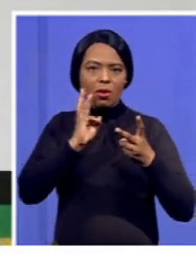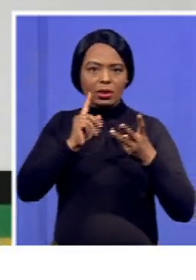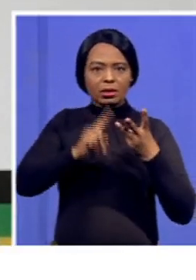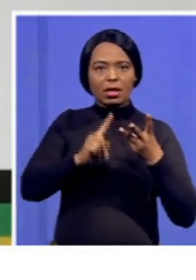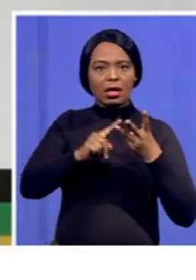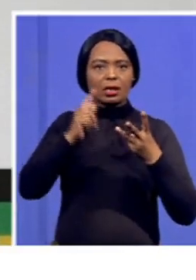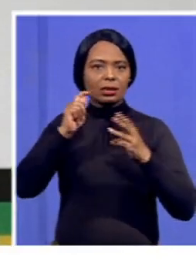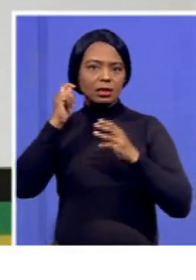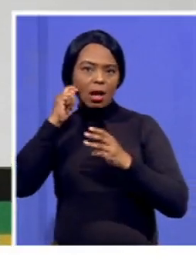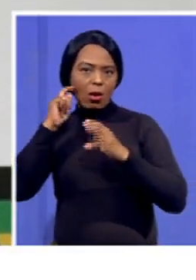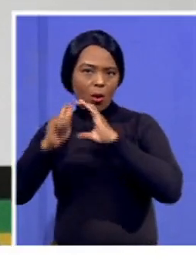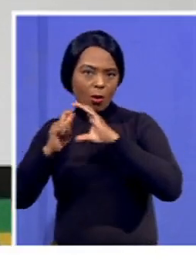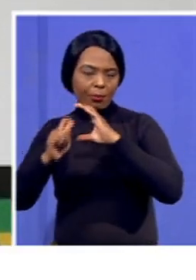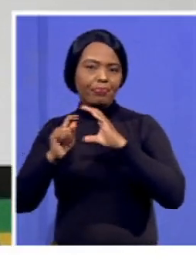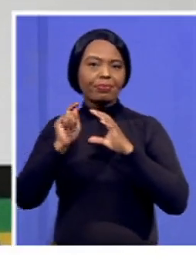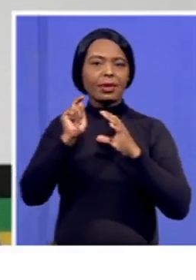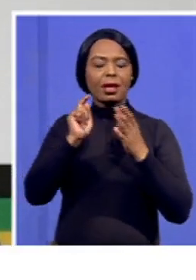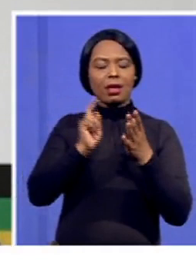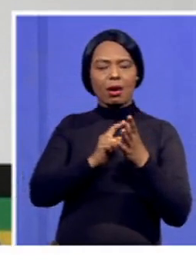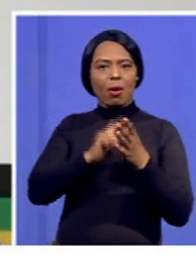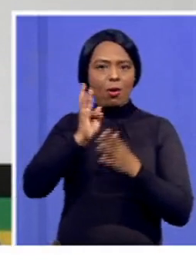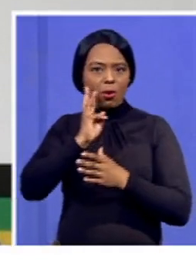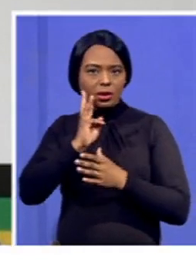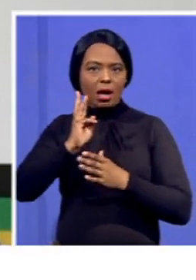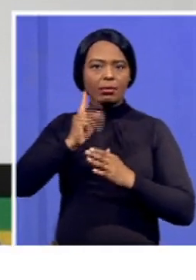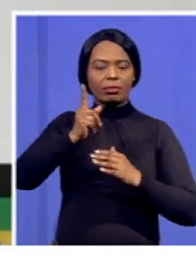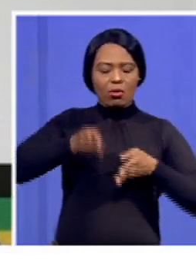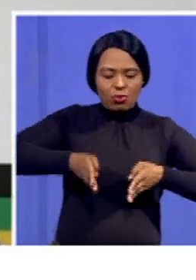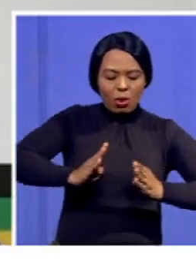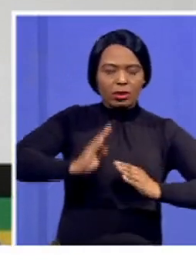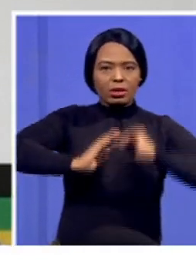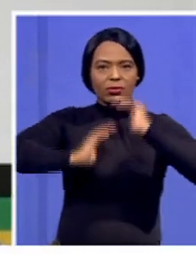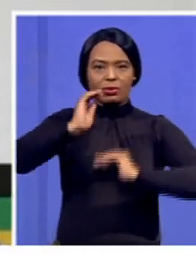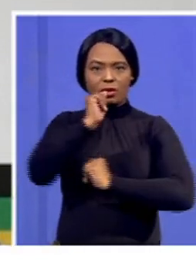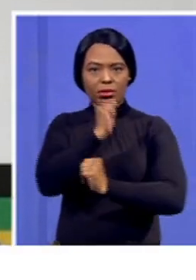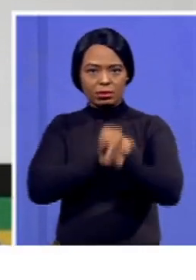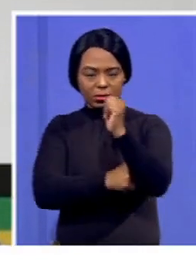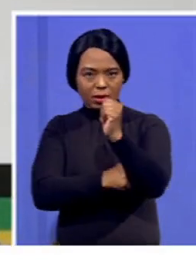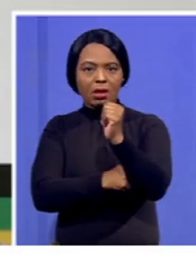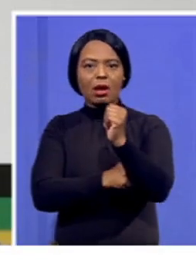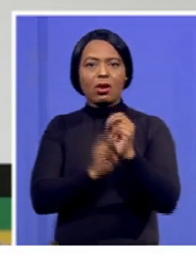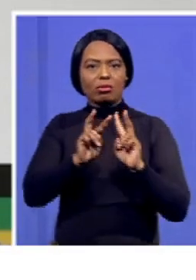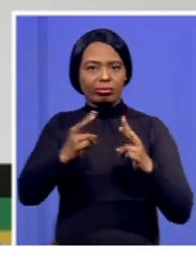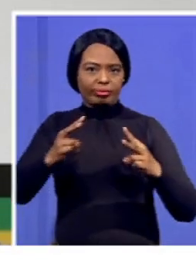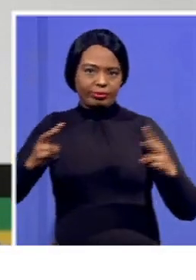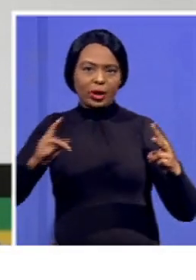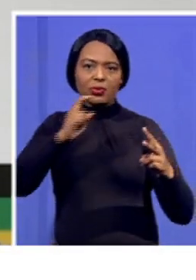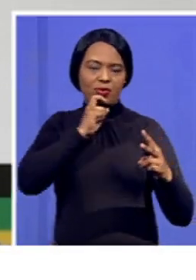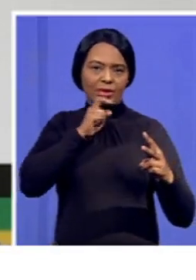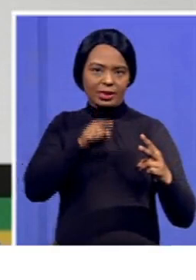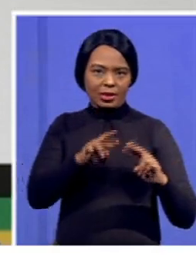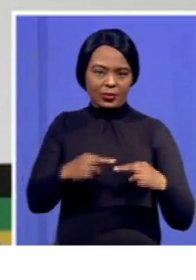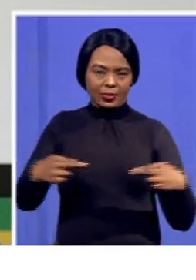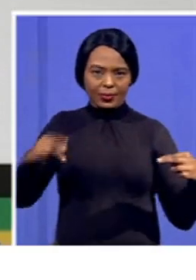rail, and road infrastructure. Strengthening industrial policy intervention using a range of instruments, including development,